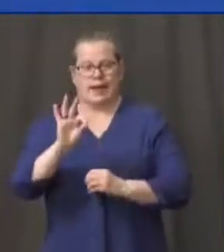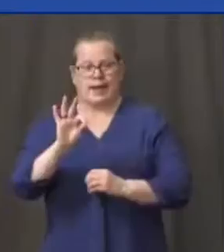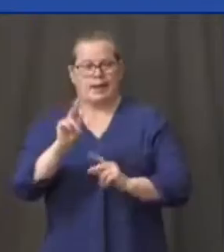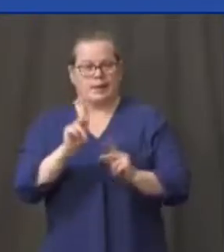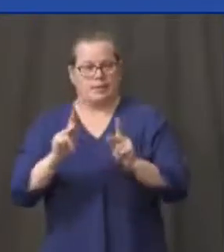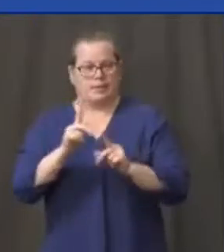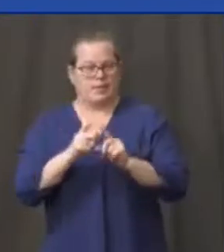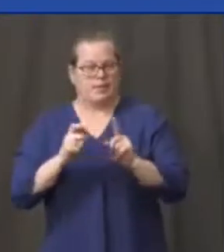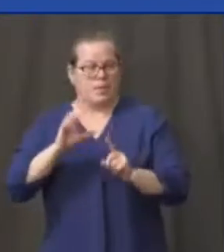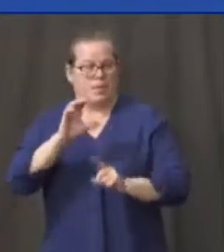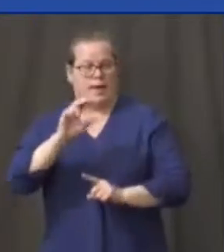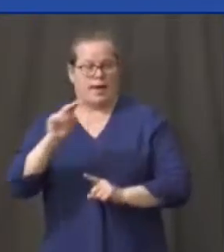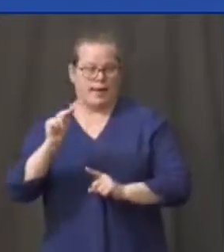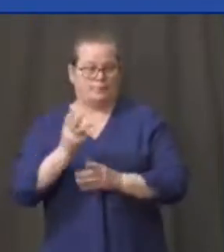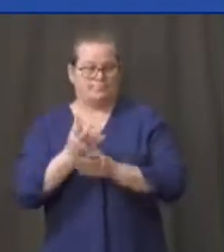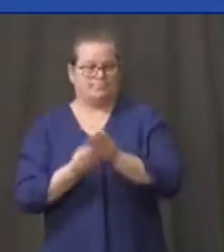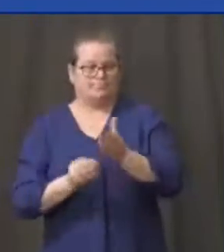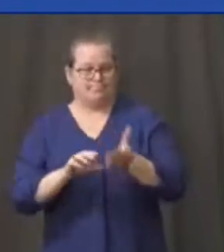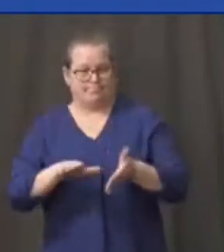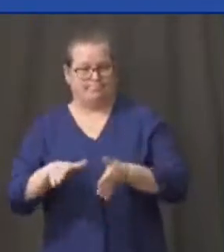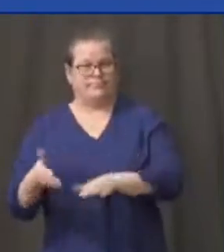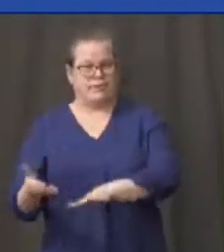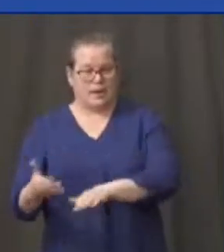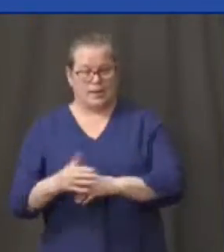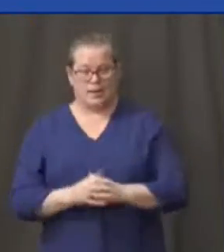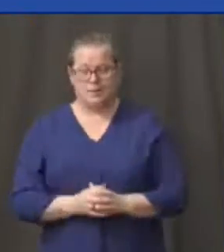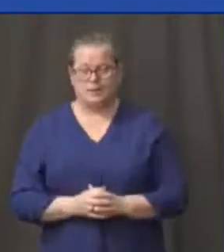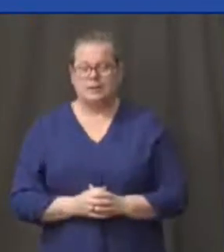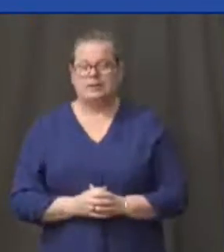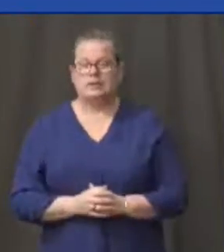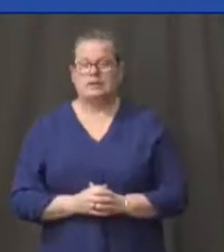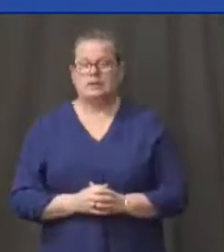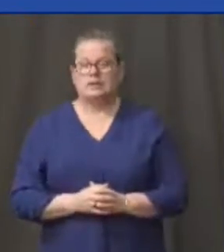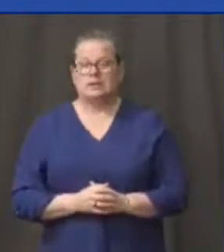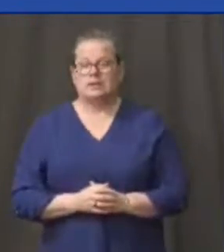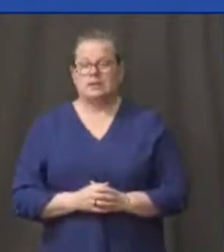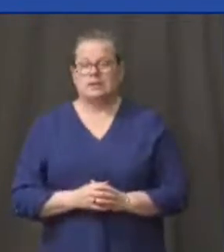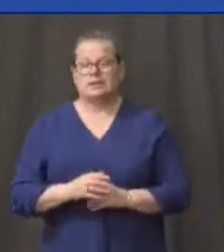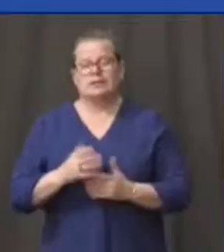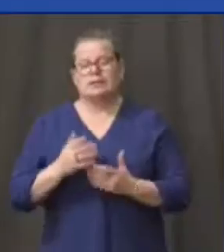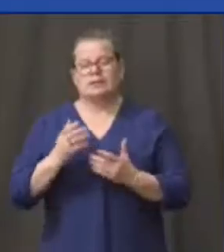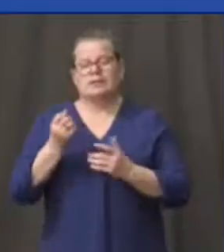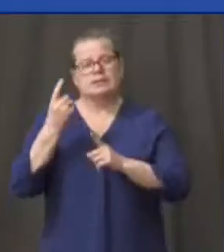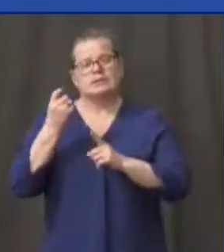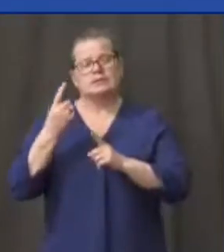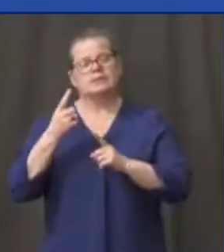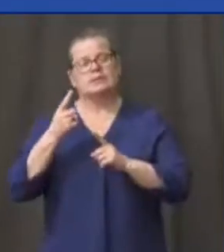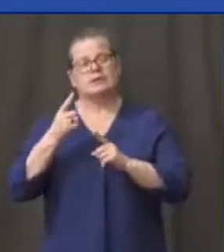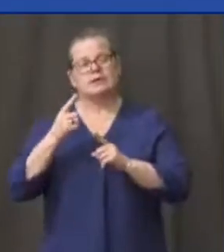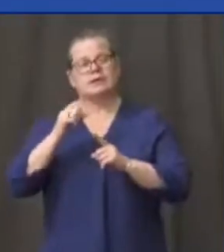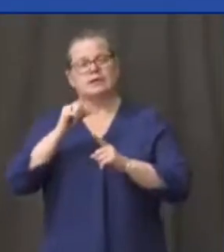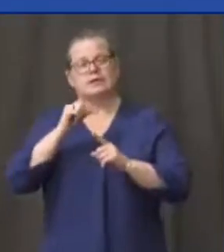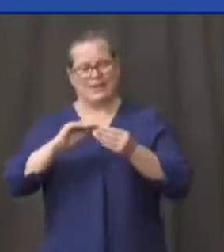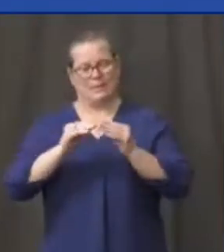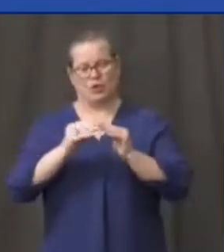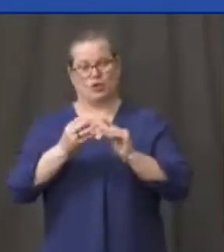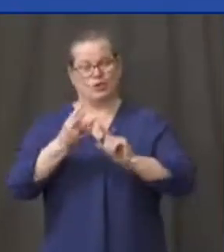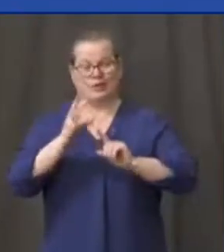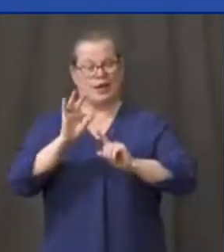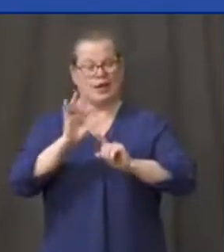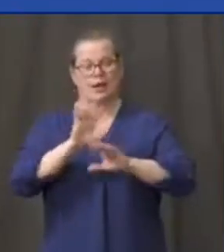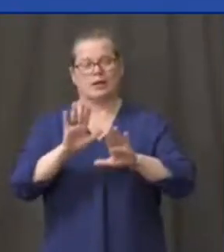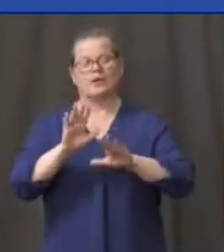these are not numbers. These are friends and family of our here in Connecticut.